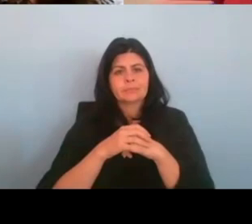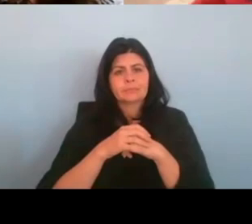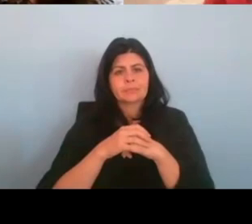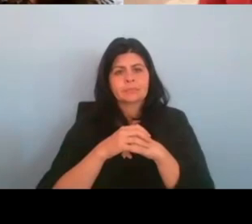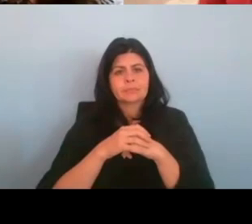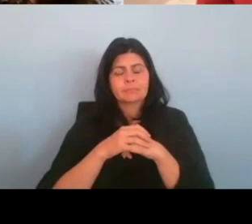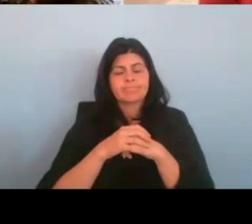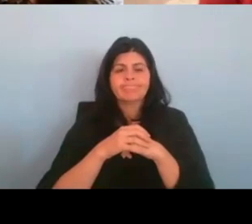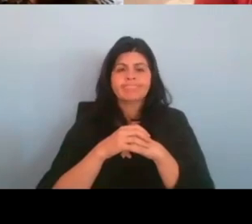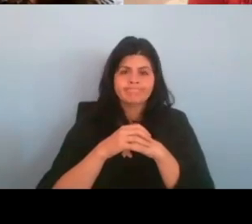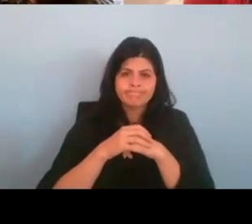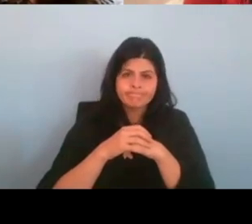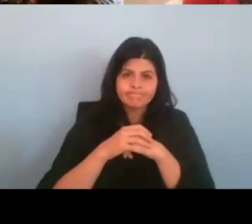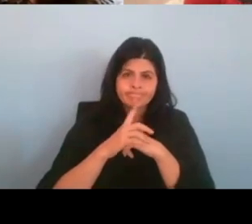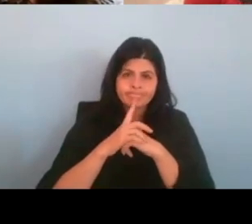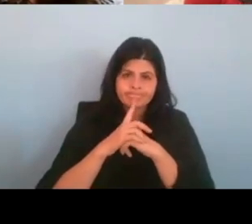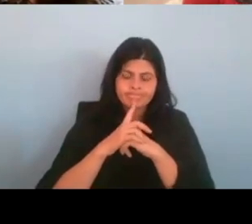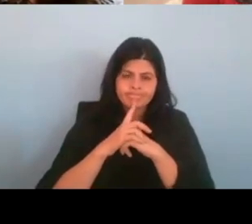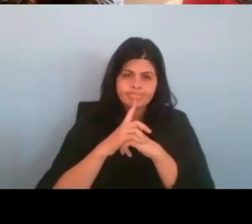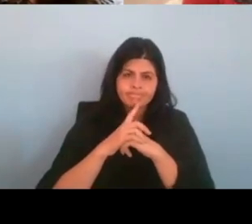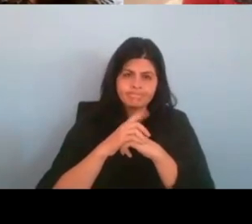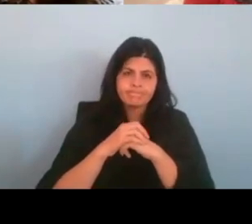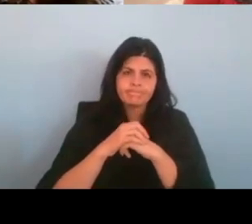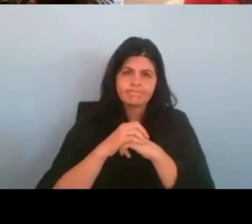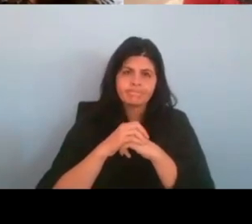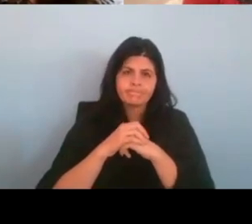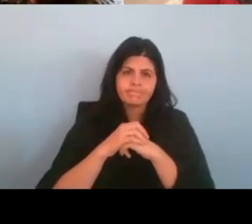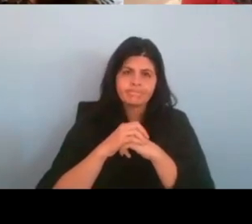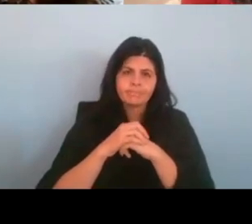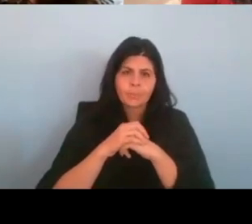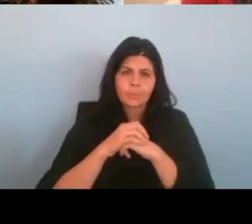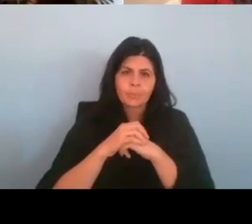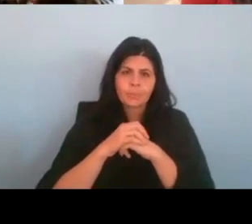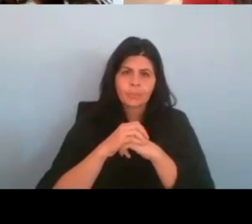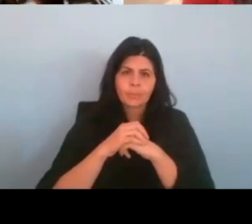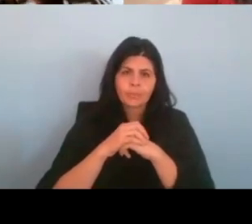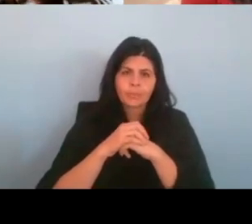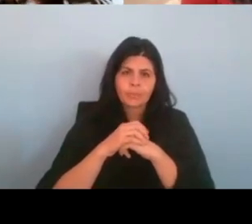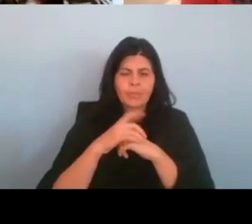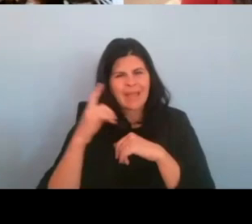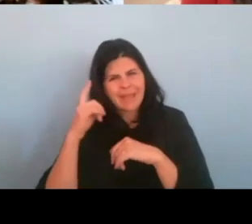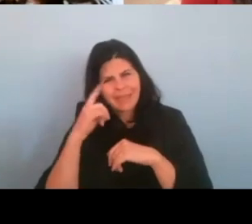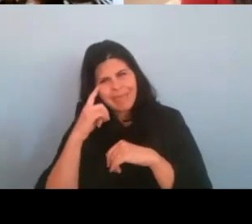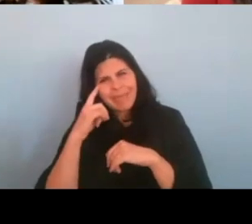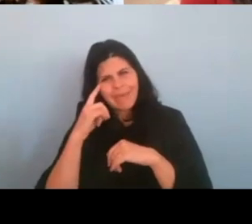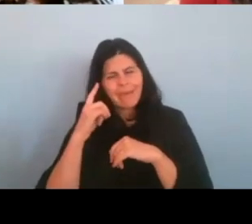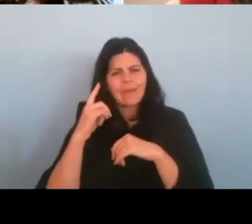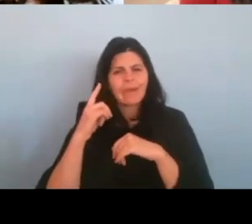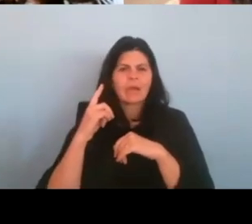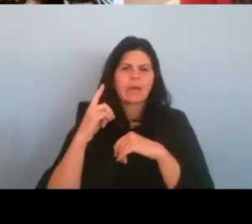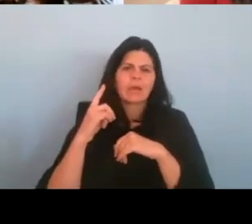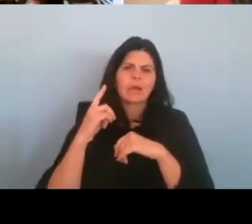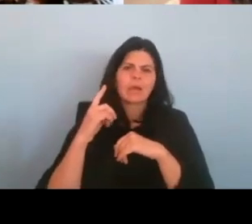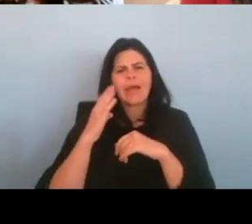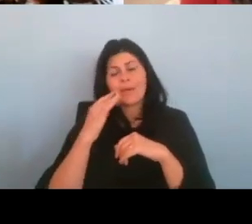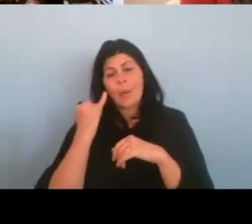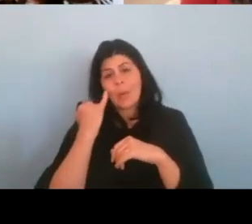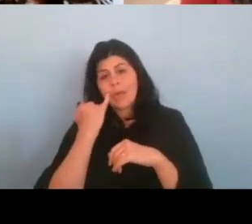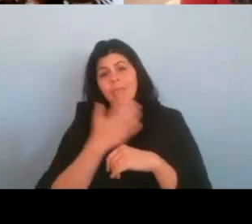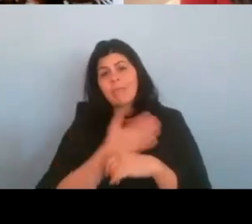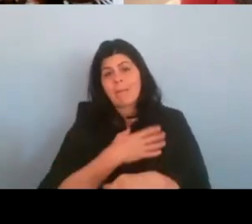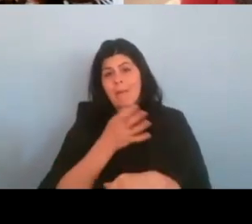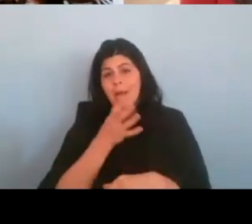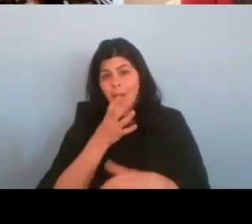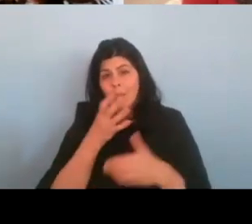Um, I, I just, I think that I know that, you know, if my mom was here, she would talk about